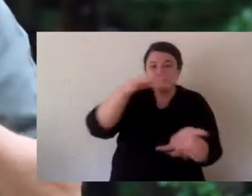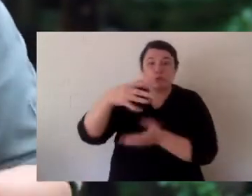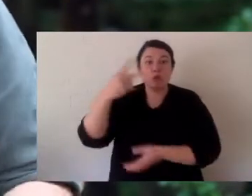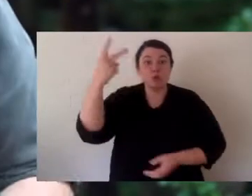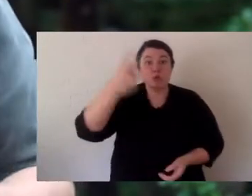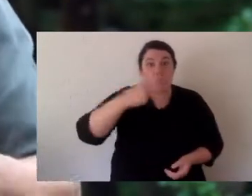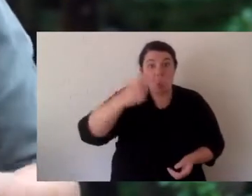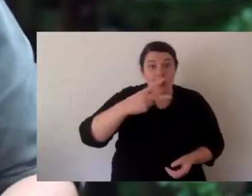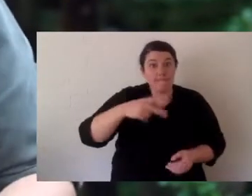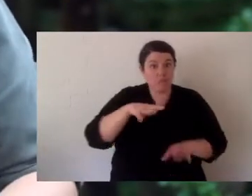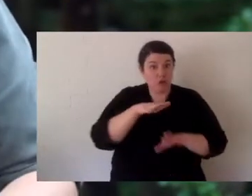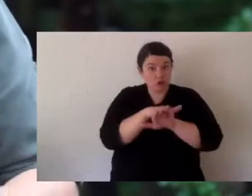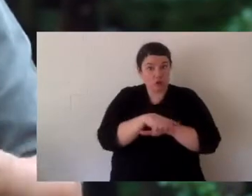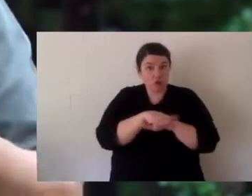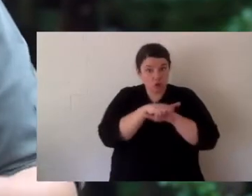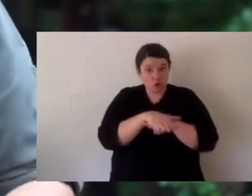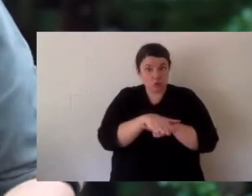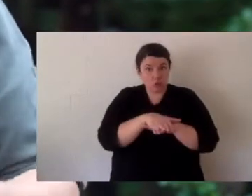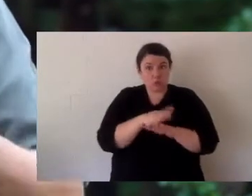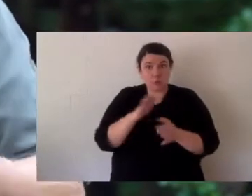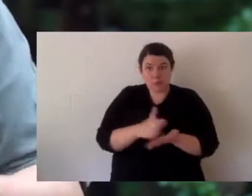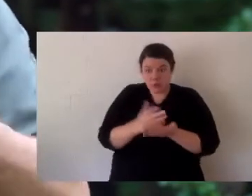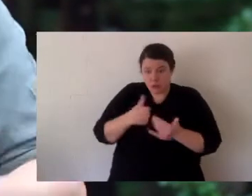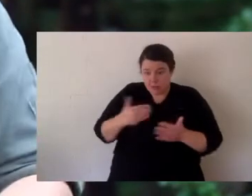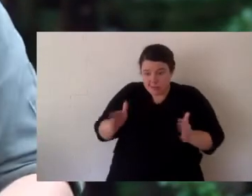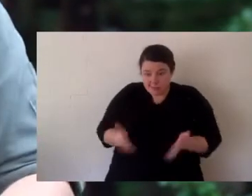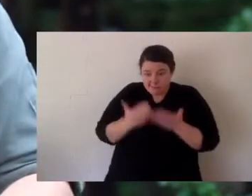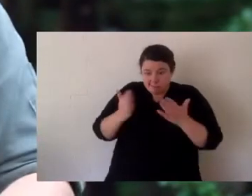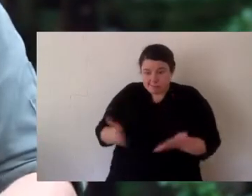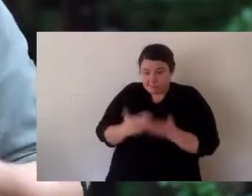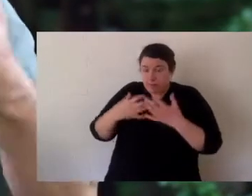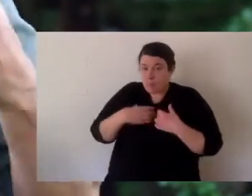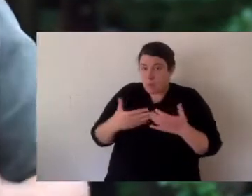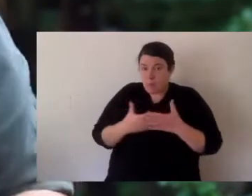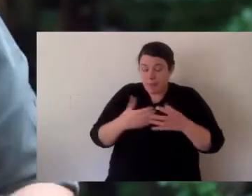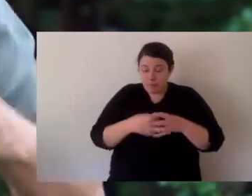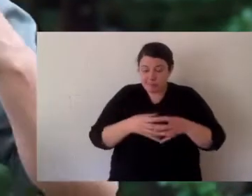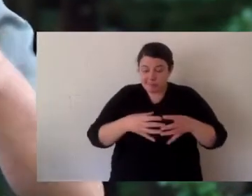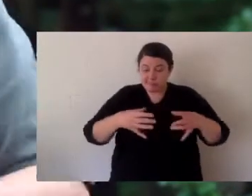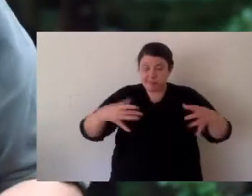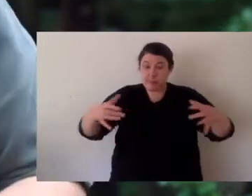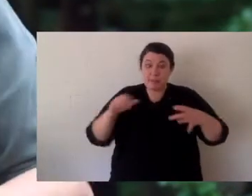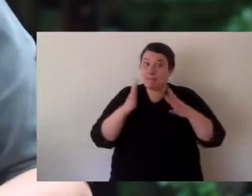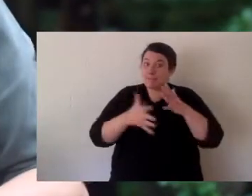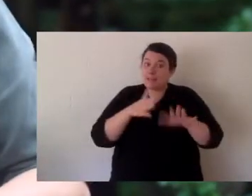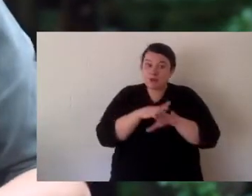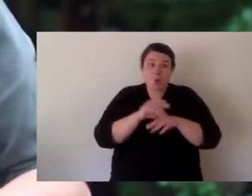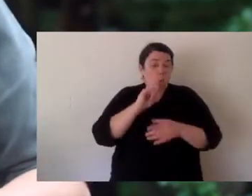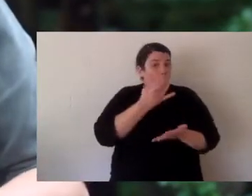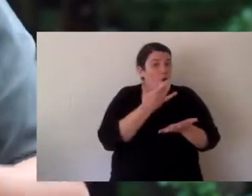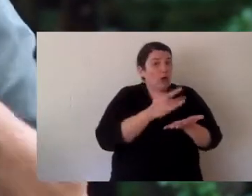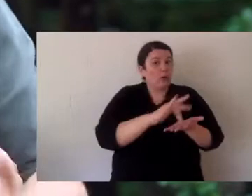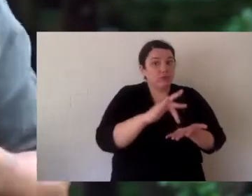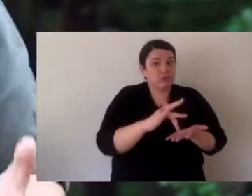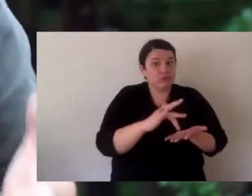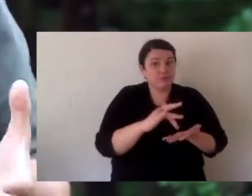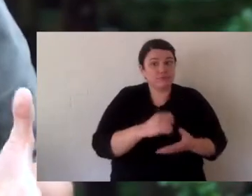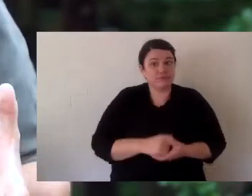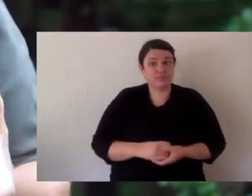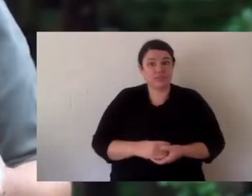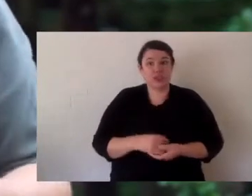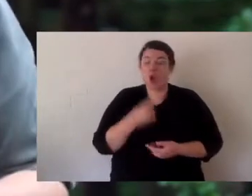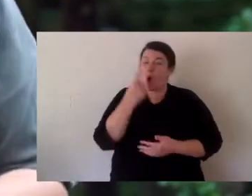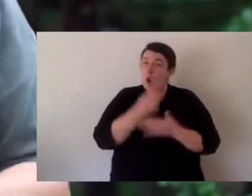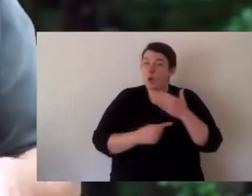we've gone out into the wild and we've collected 12 turtles and we've started an insurance population. We think